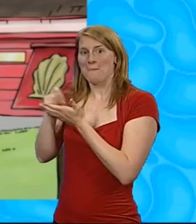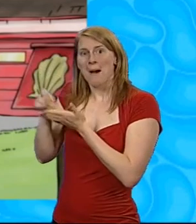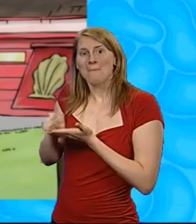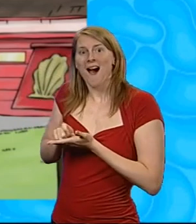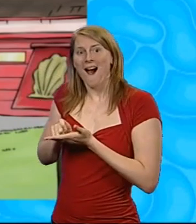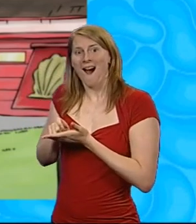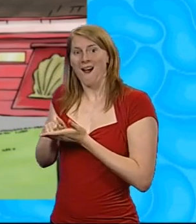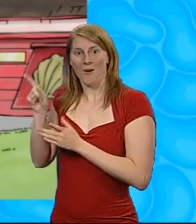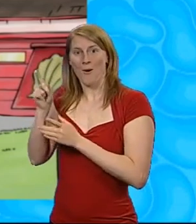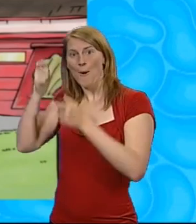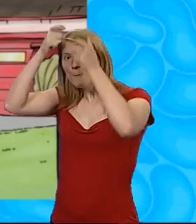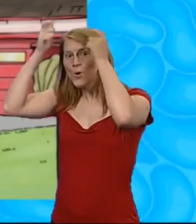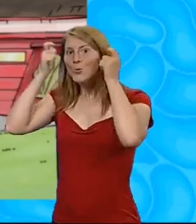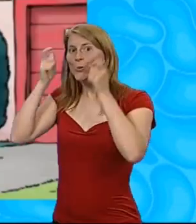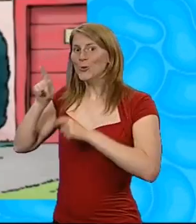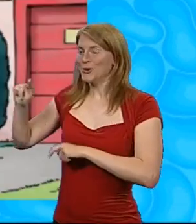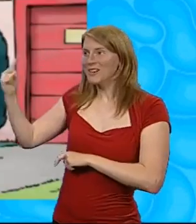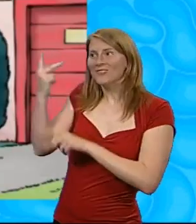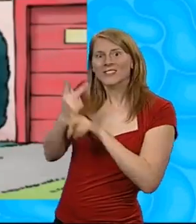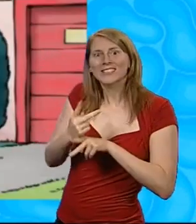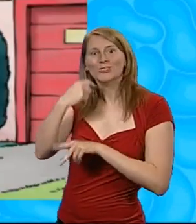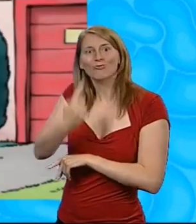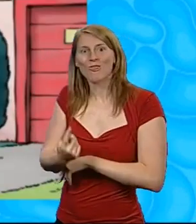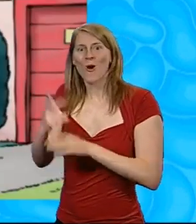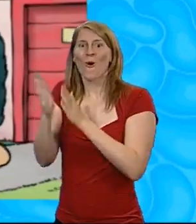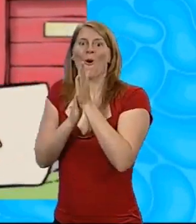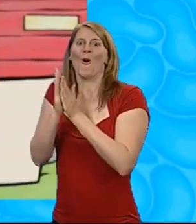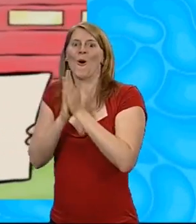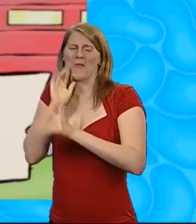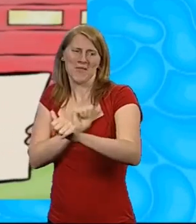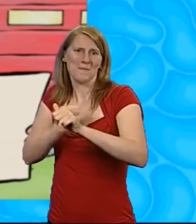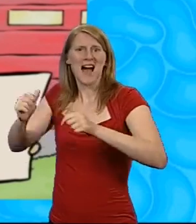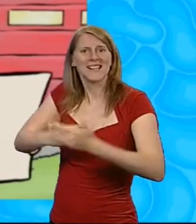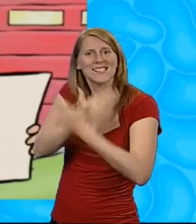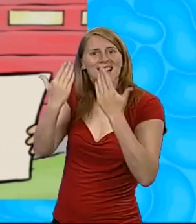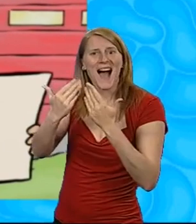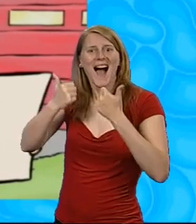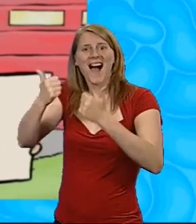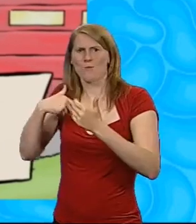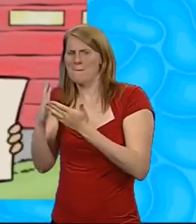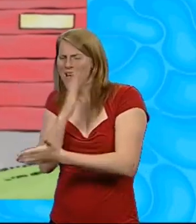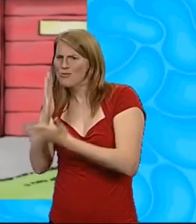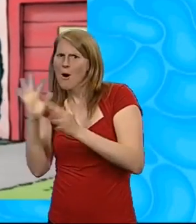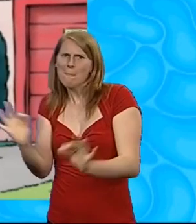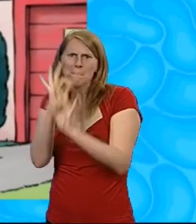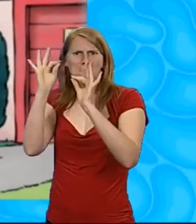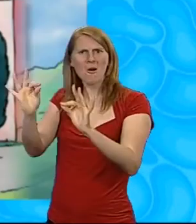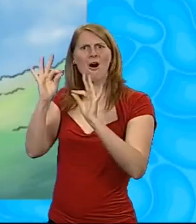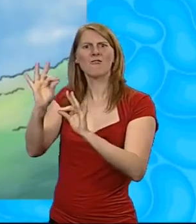Oh, it's got to be just the best day ever. I'm going to make sure it's perfect. I'd better start planning now.